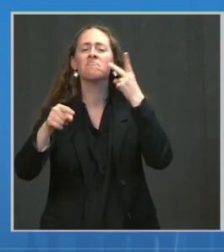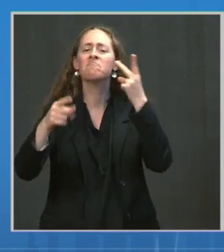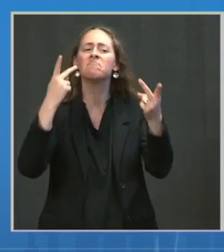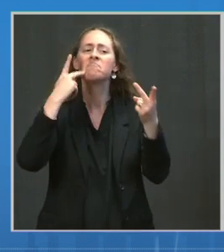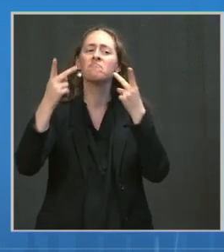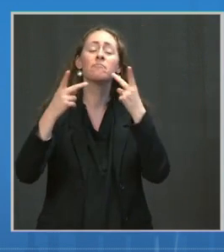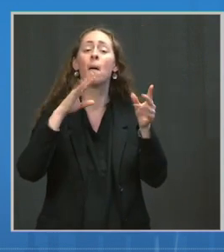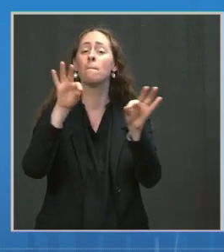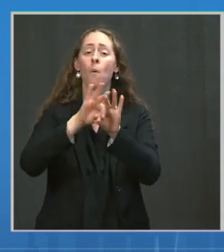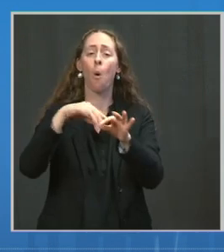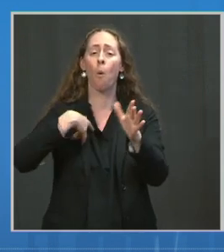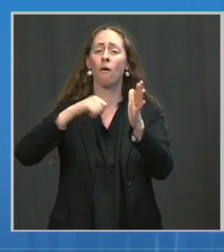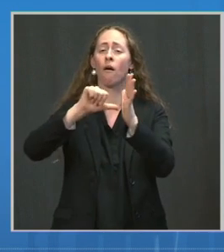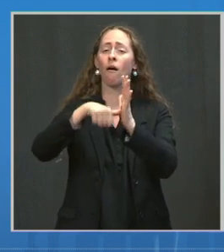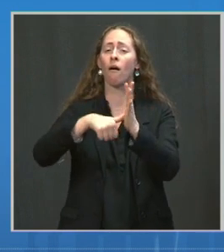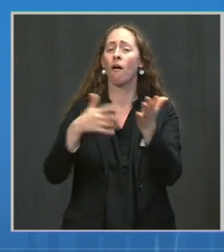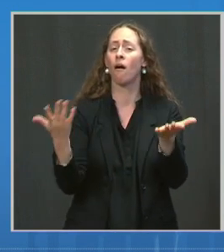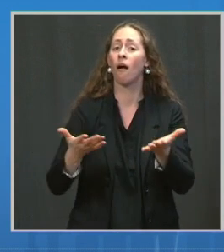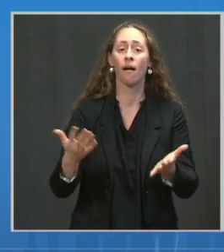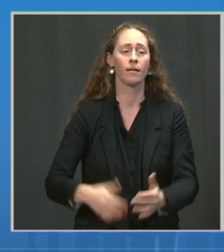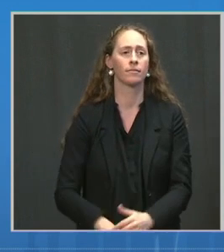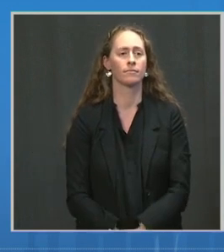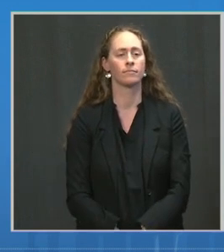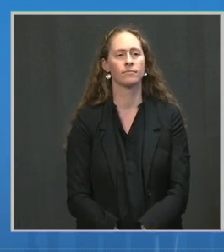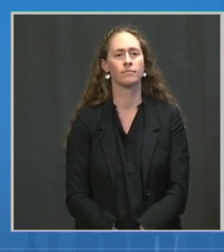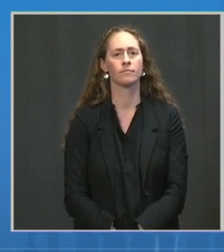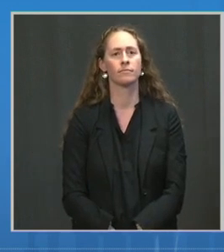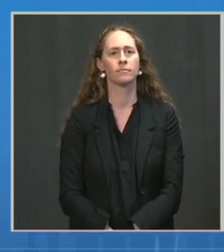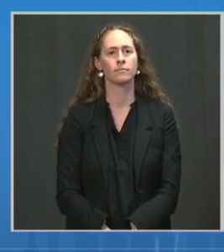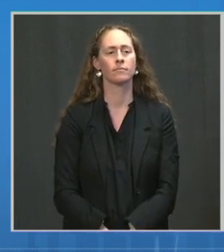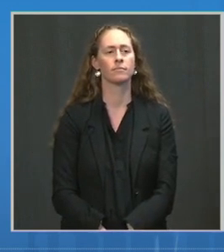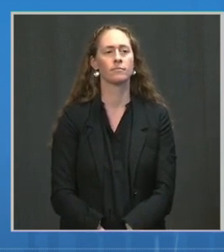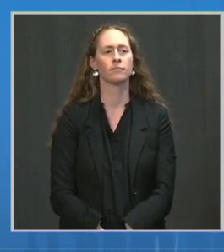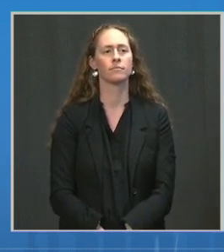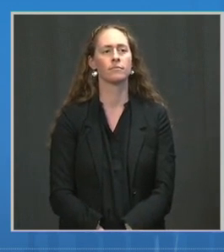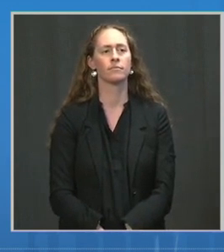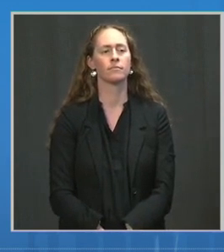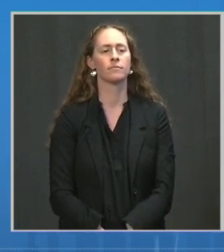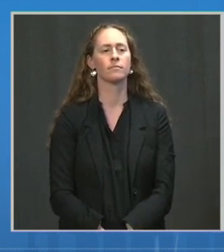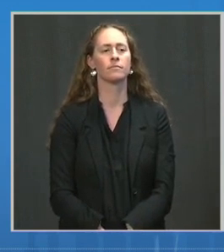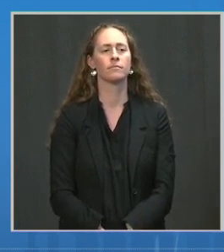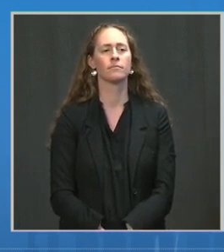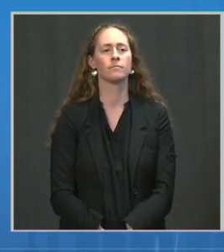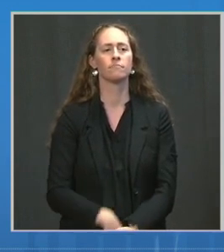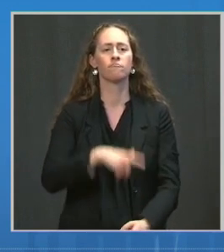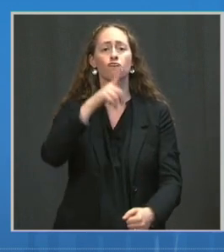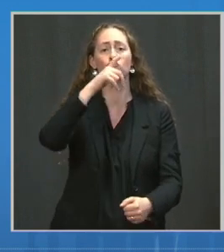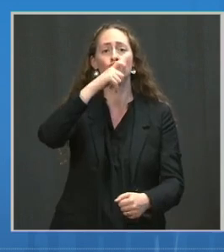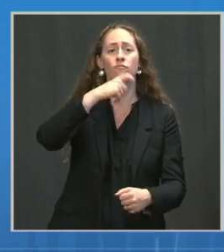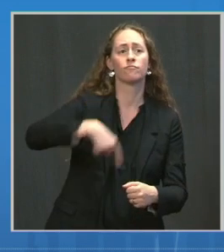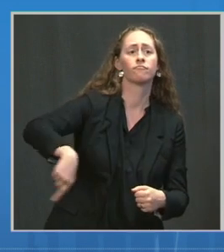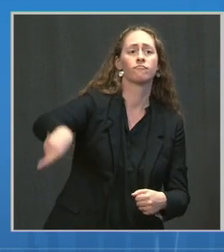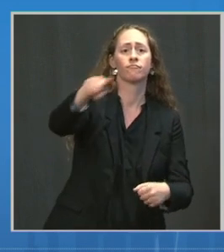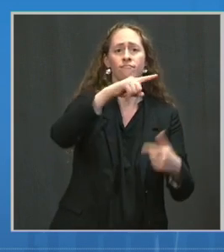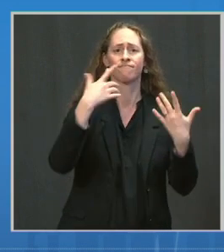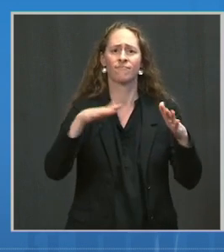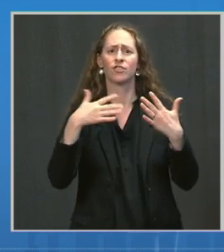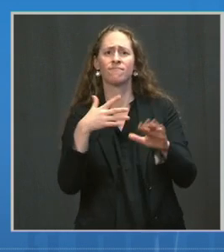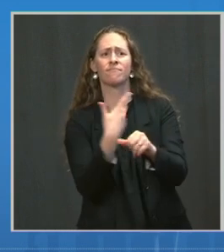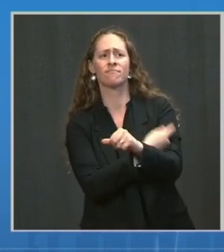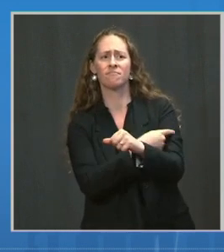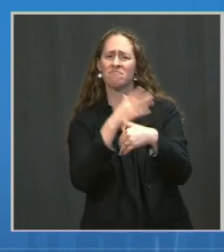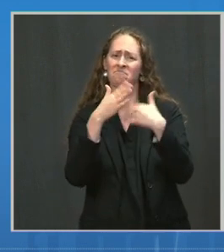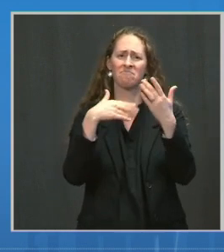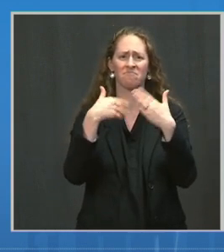is that the greater percentage of people that are vaccinated, even with a high degree of protection,